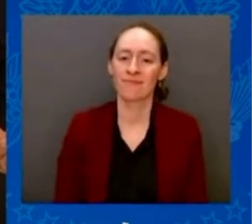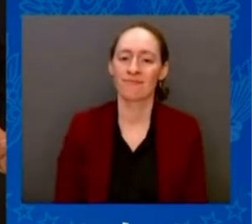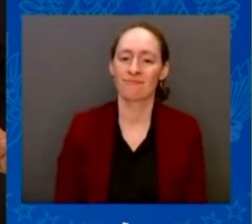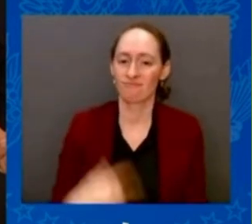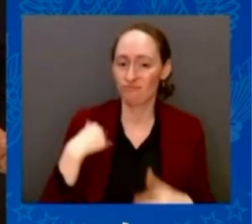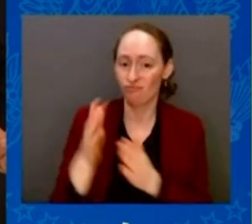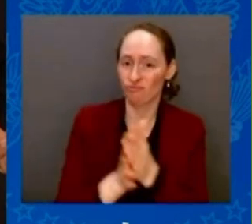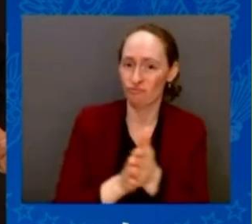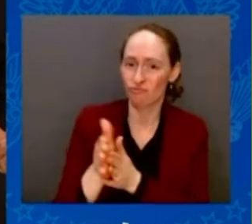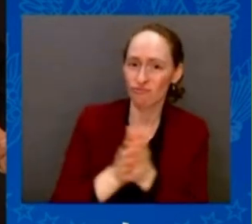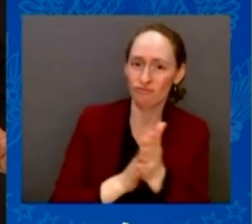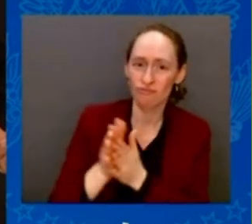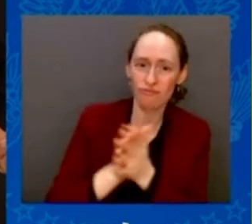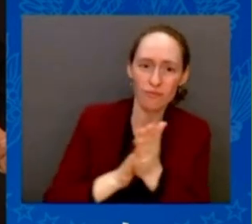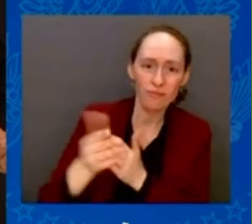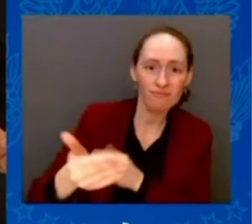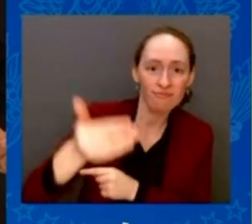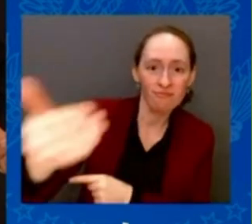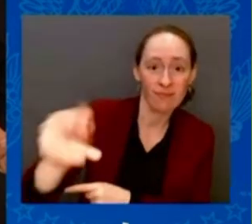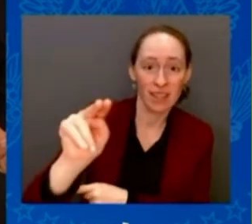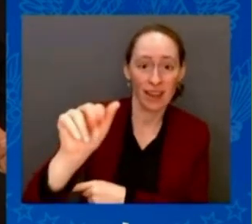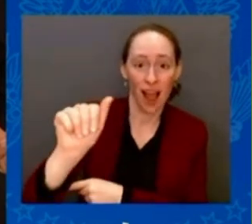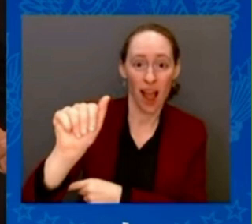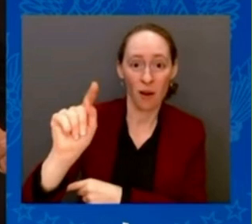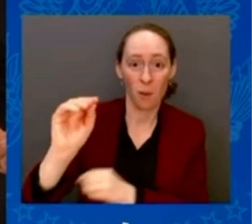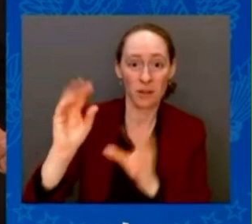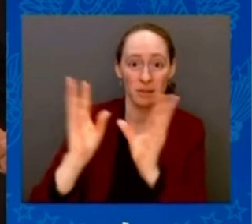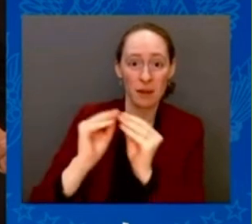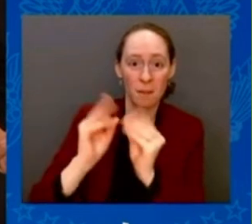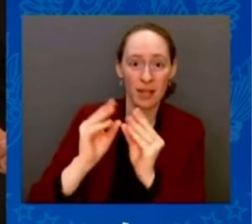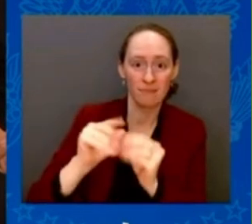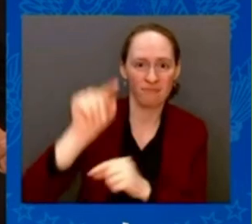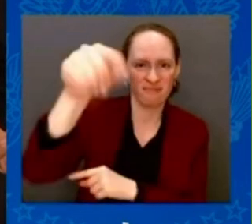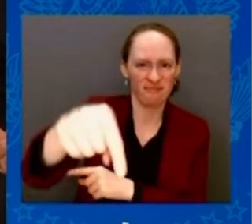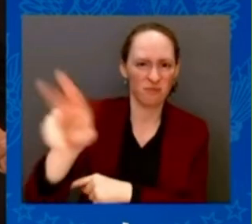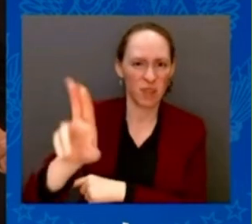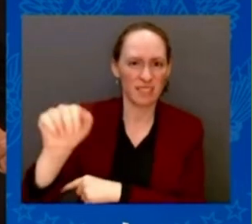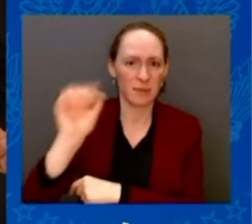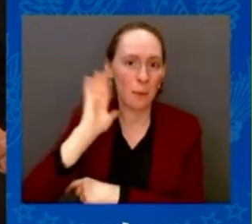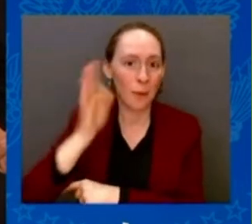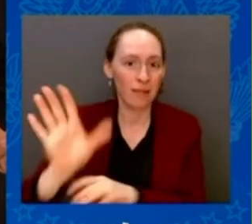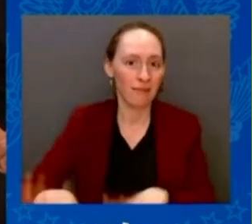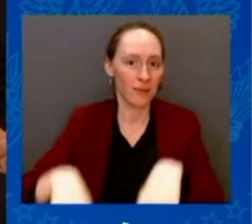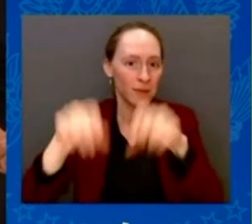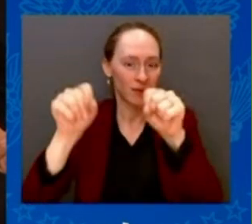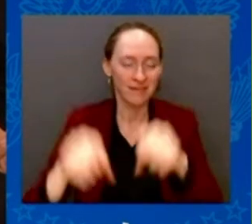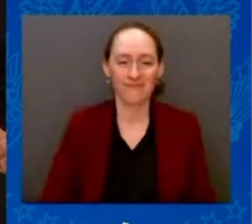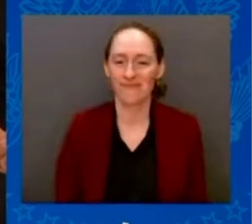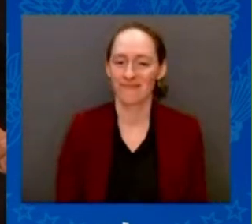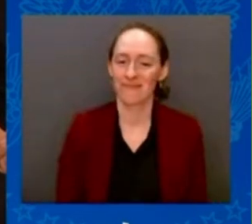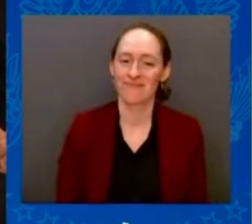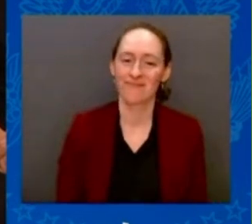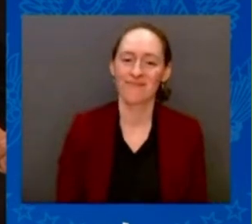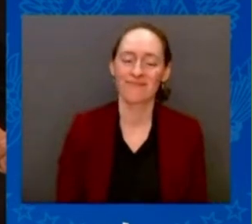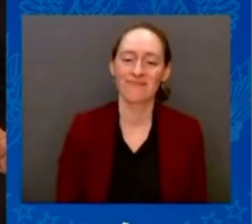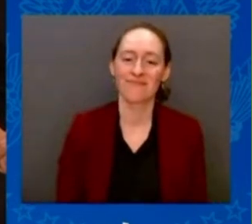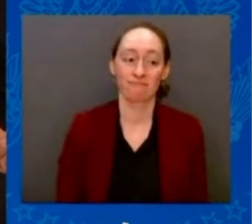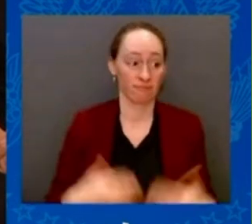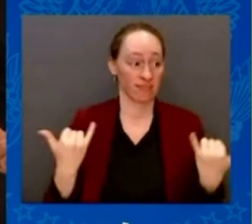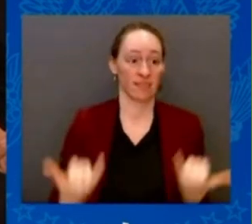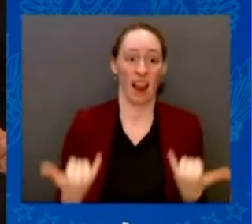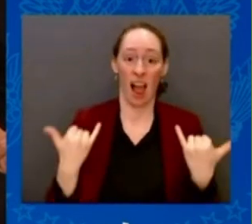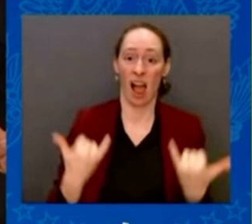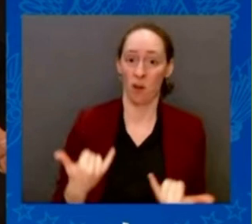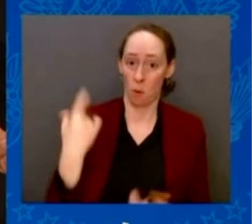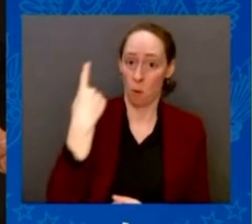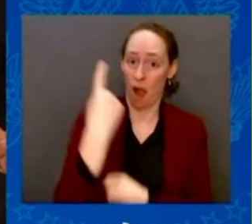One year since the launch of Russia's invasion, President Putin is not preparing for peace. On